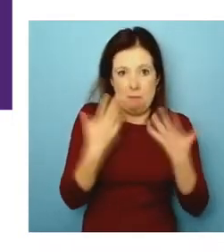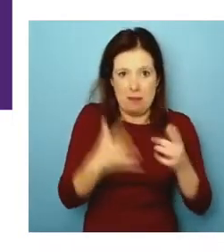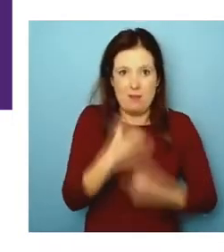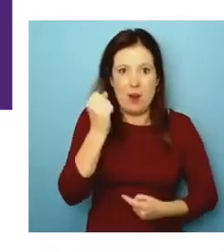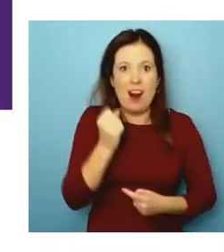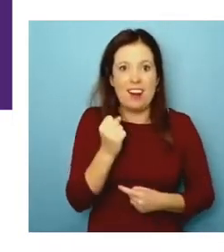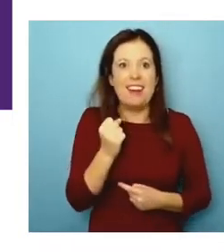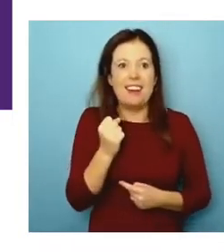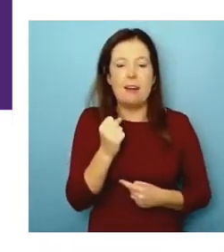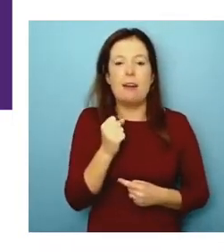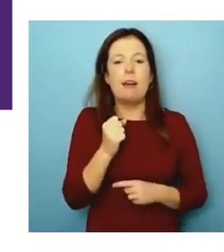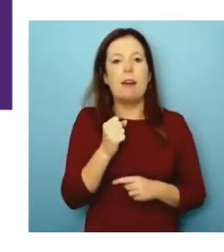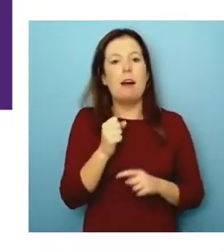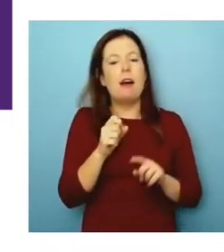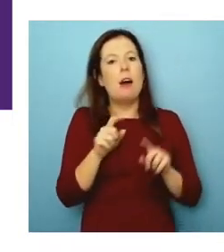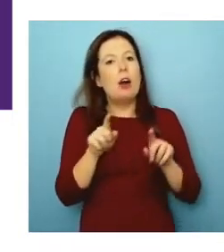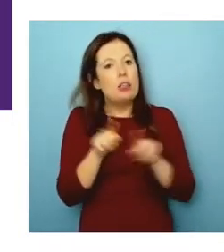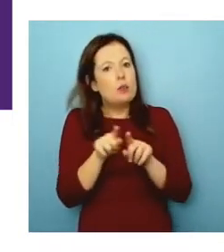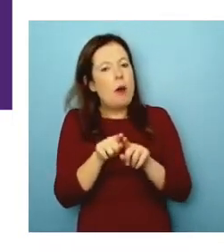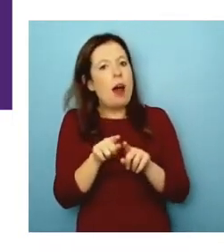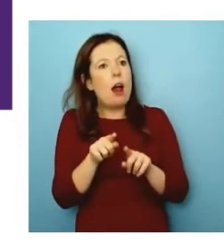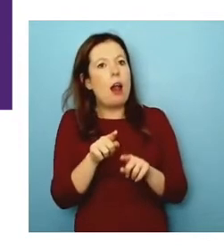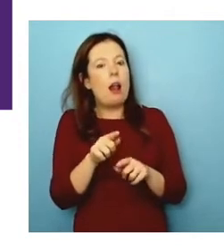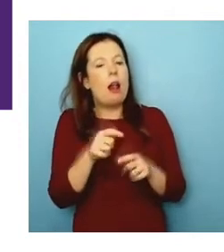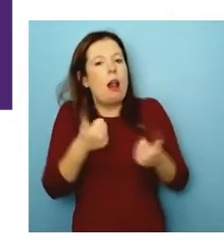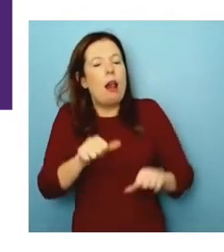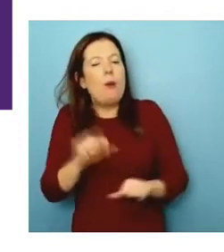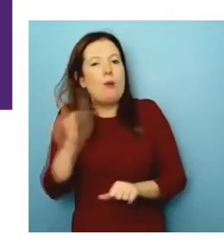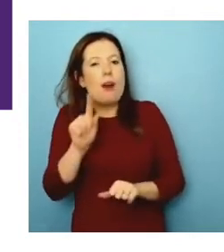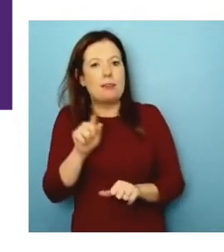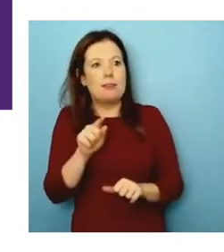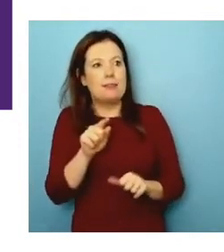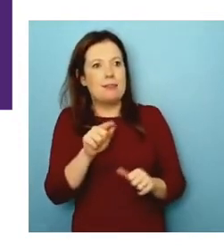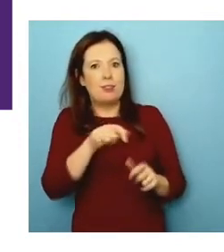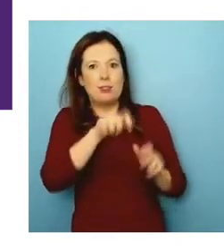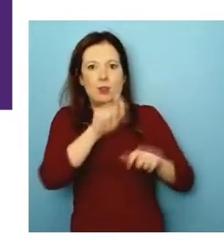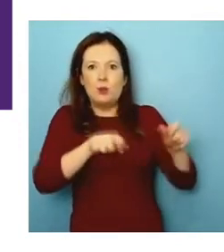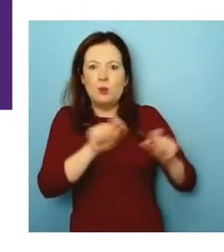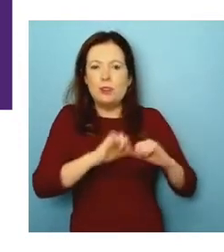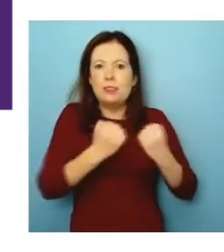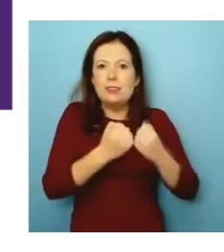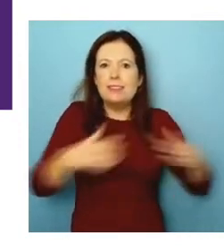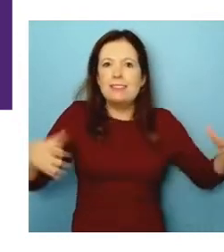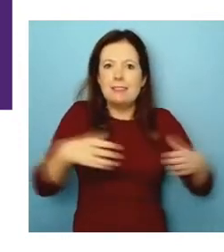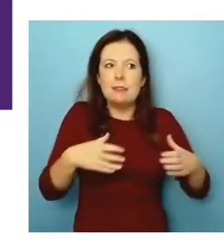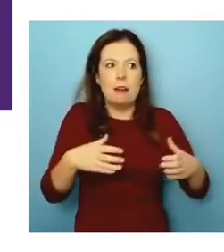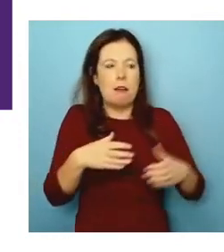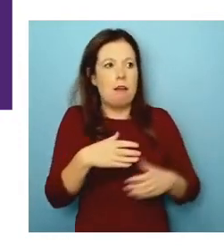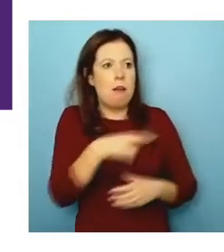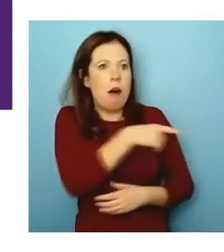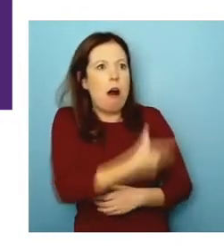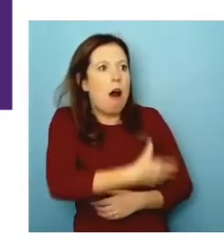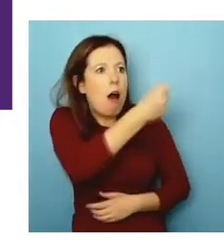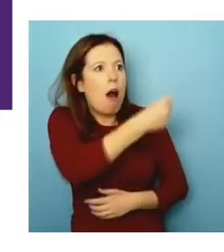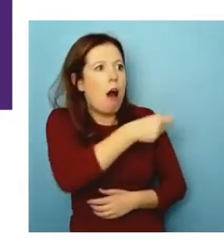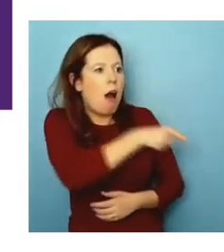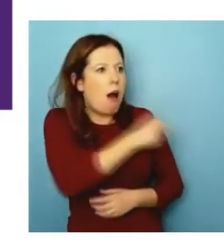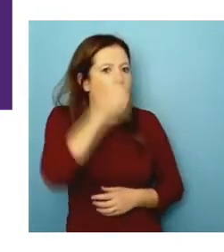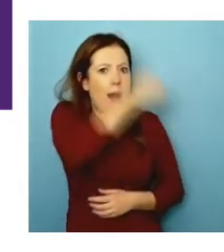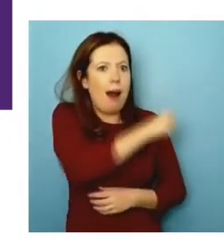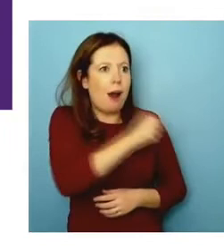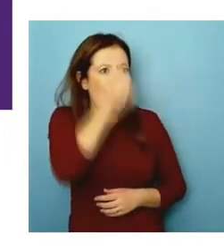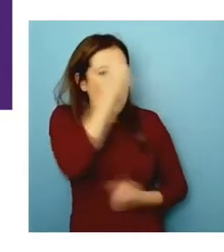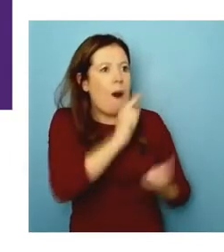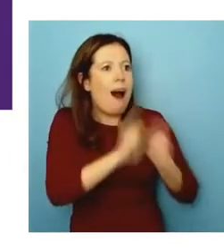time she's been recognized by the other, other students that she's a active part of the class and that she knows the stuff, which of course was